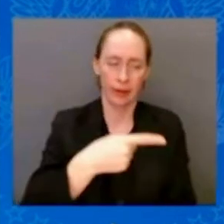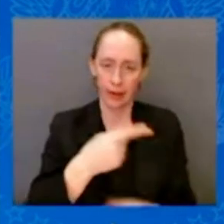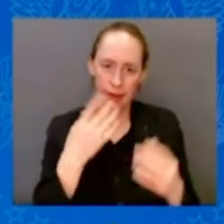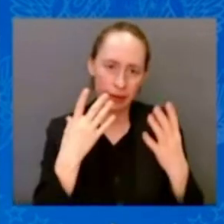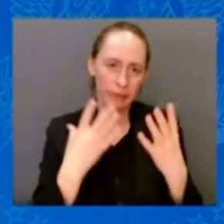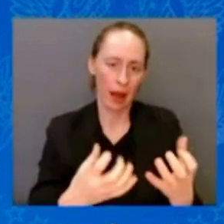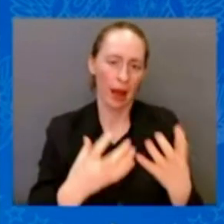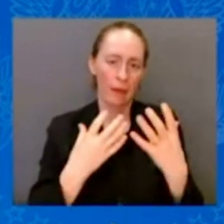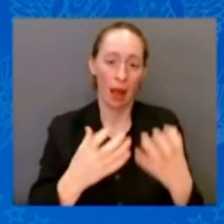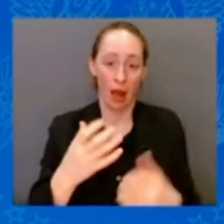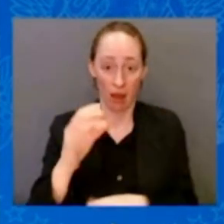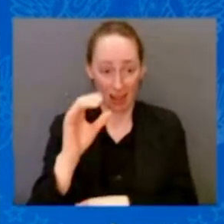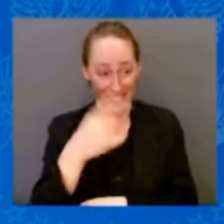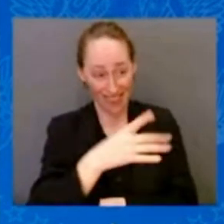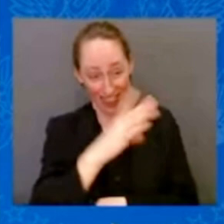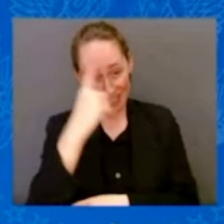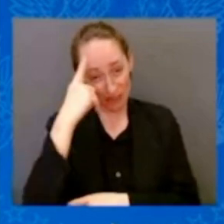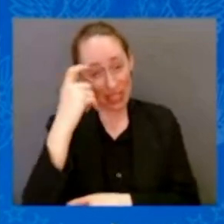Okay?